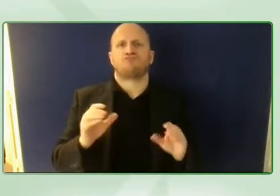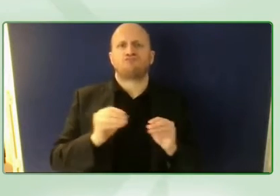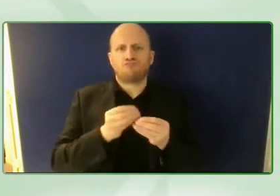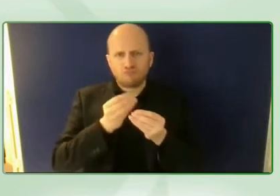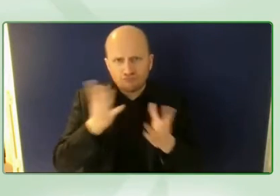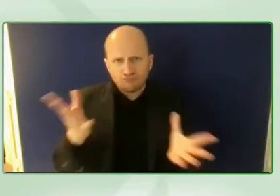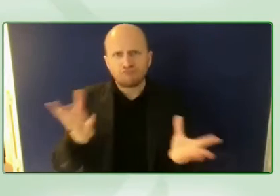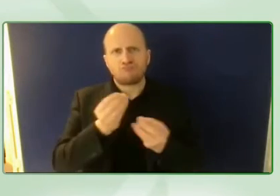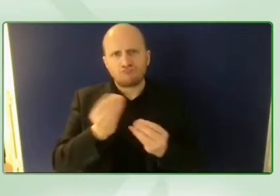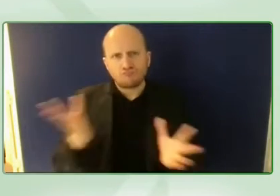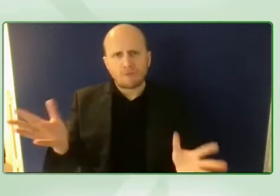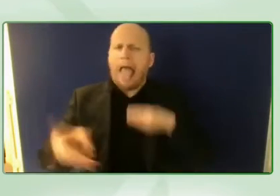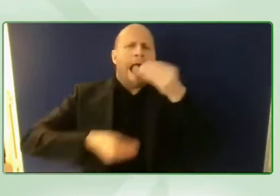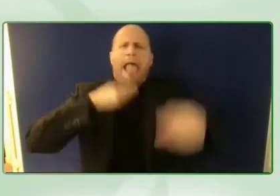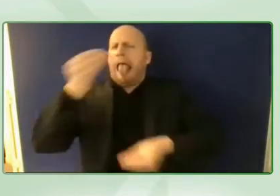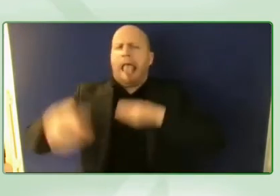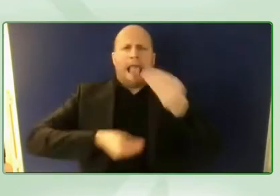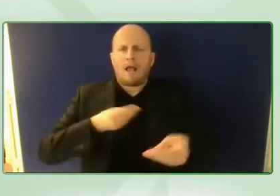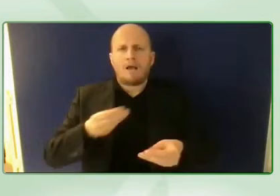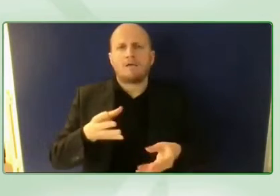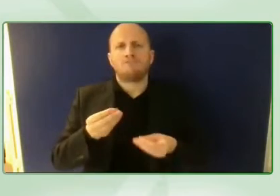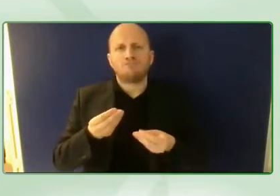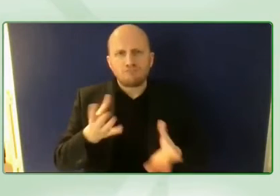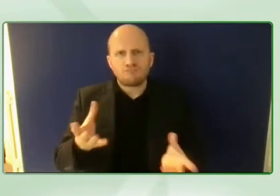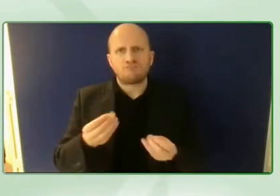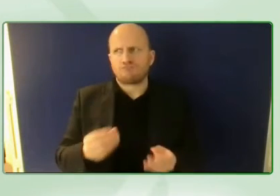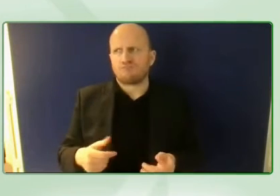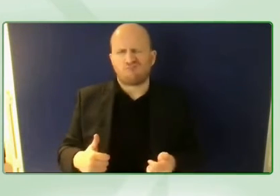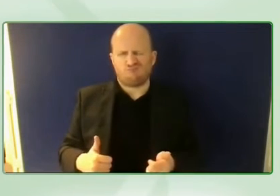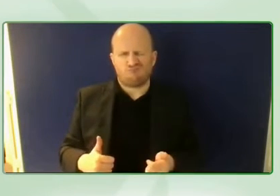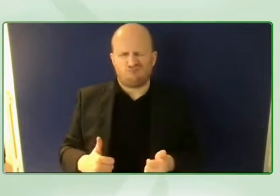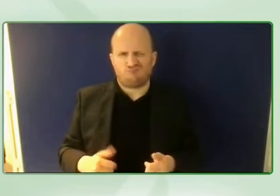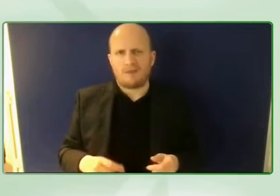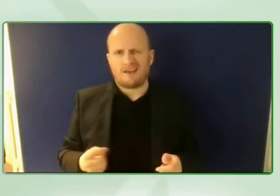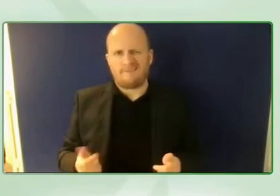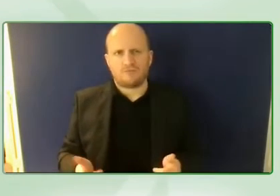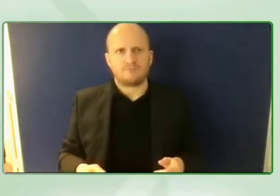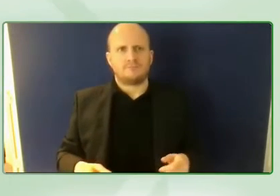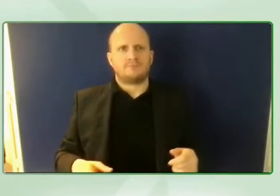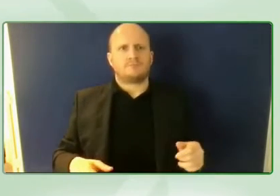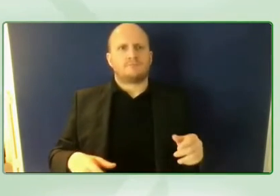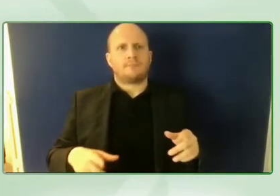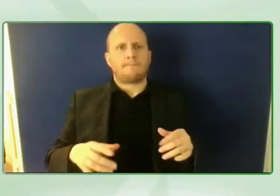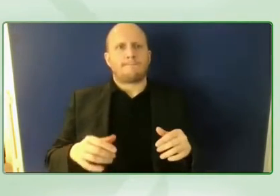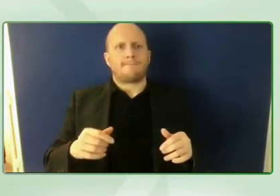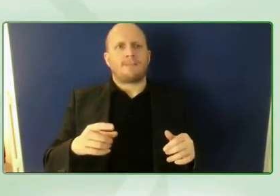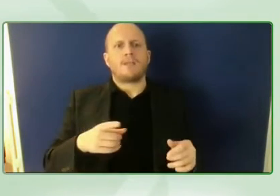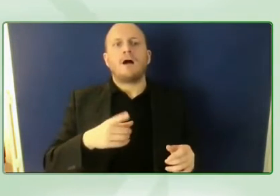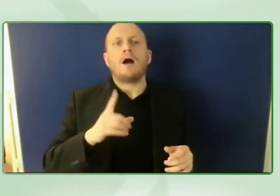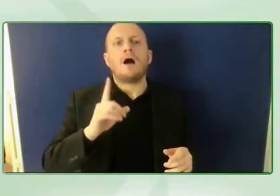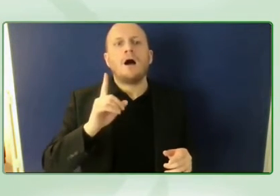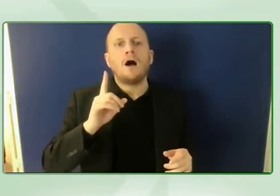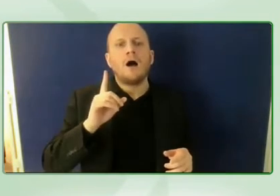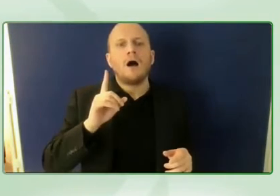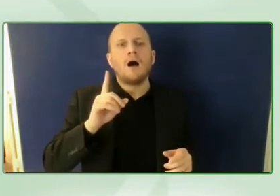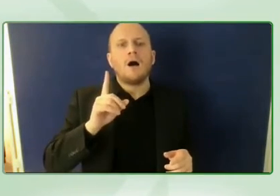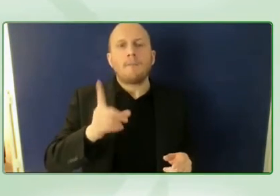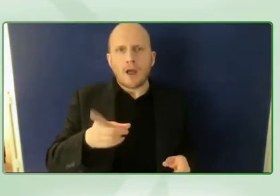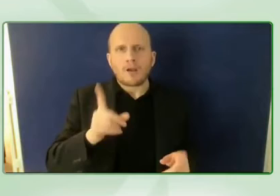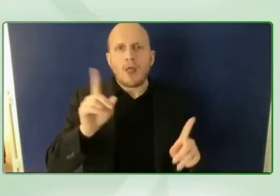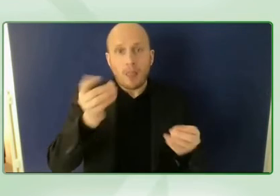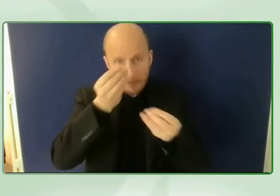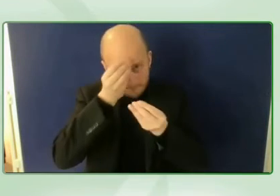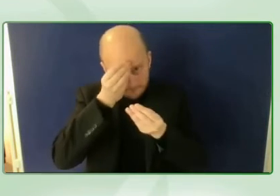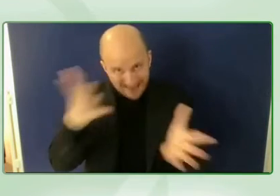and things can get legally complicated they can get complicated policy terms but um the message has to be simple and